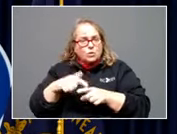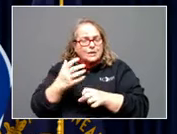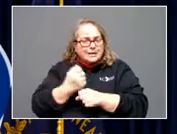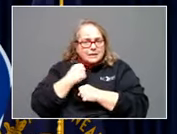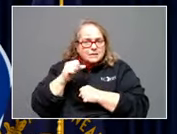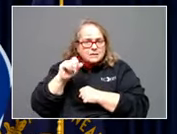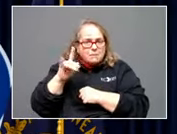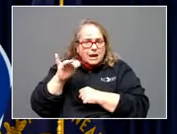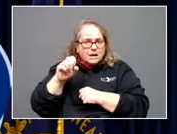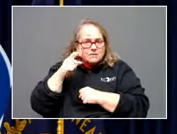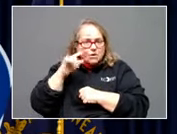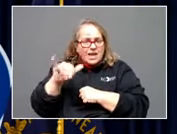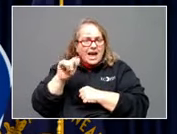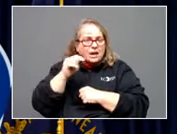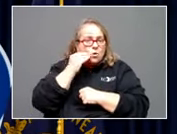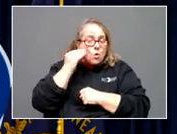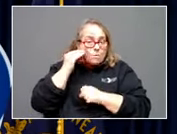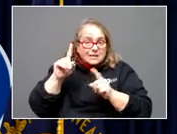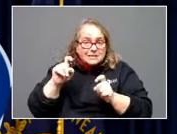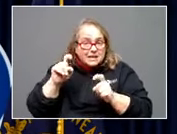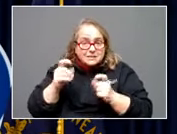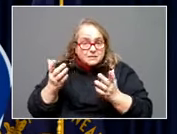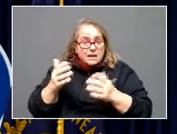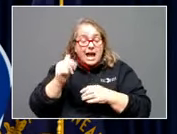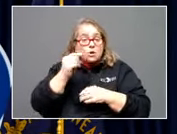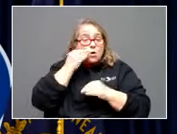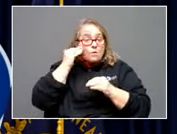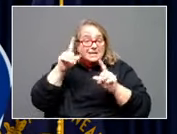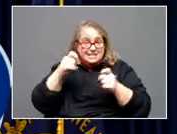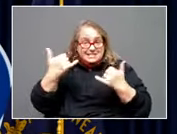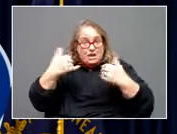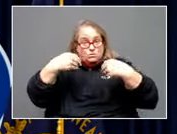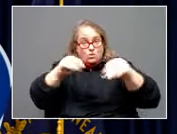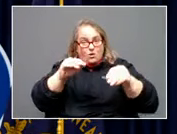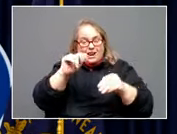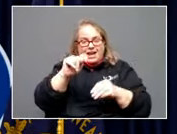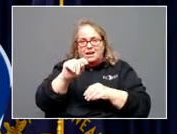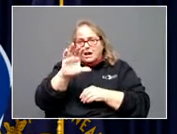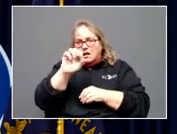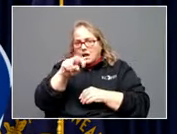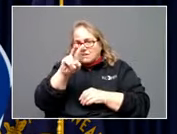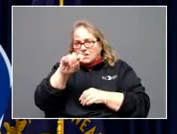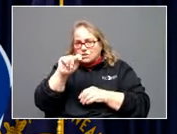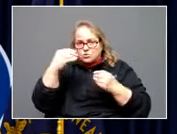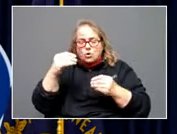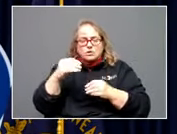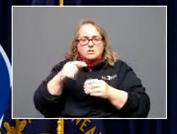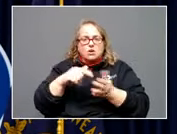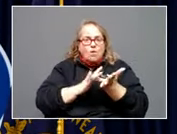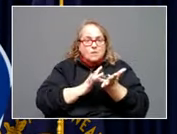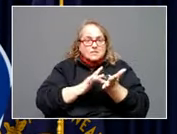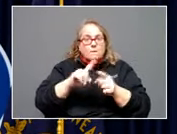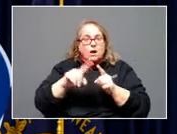So at-home tests right now are sold in convenience stores and pharmacies, but there's going to be a